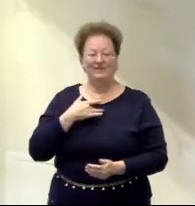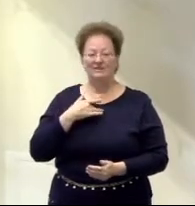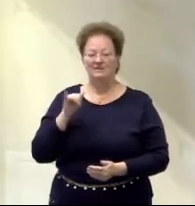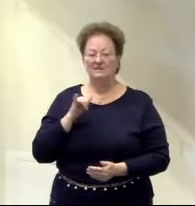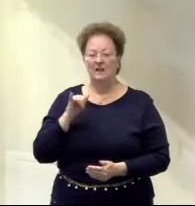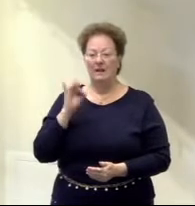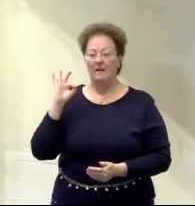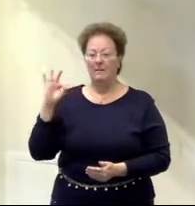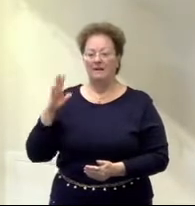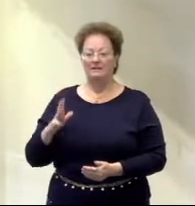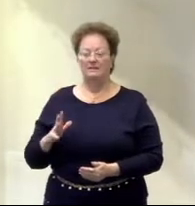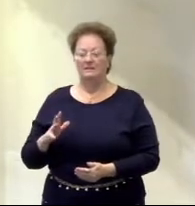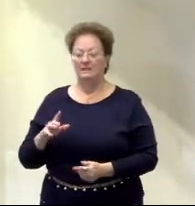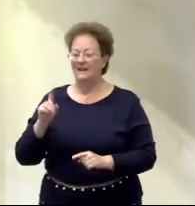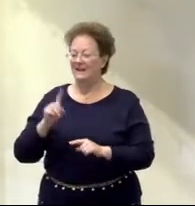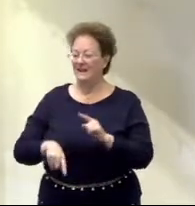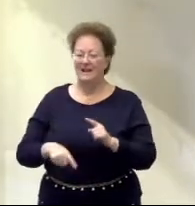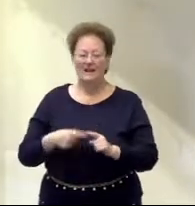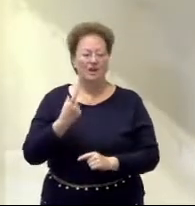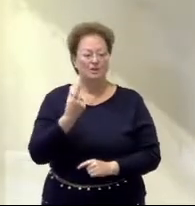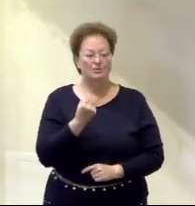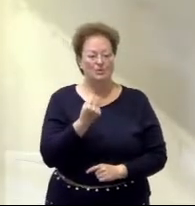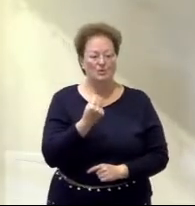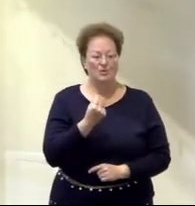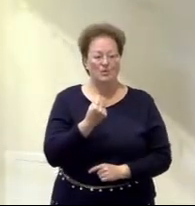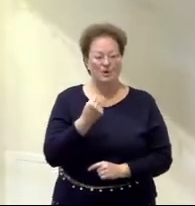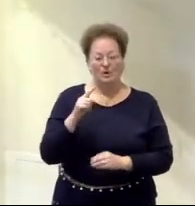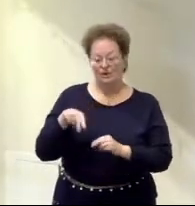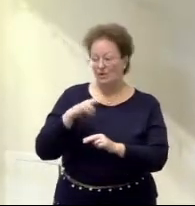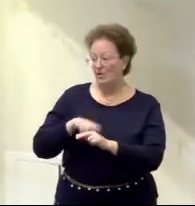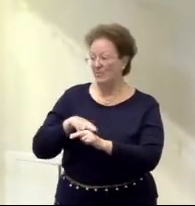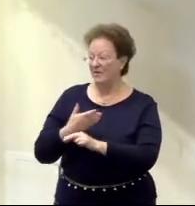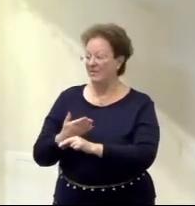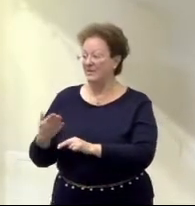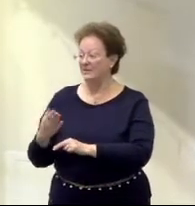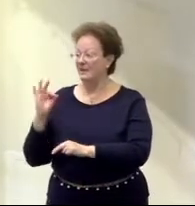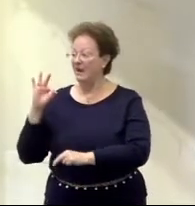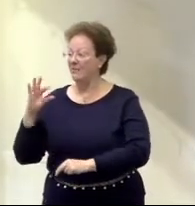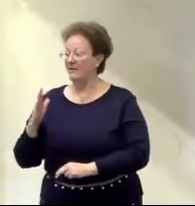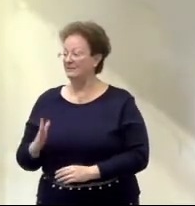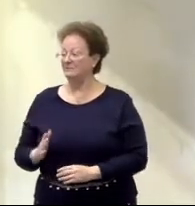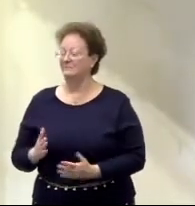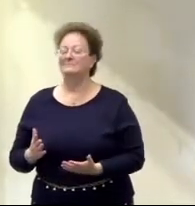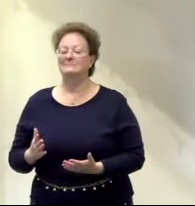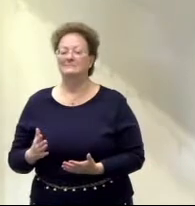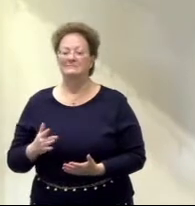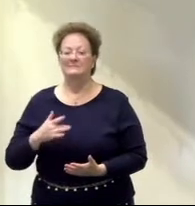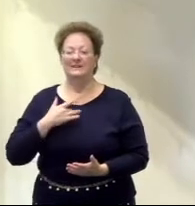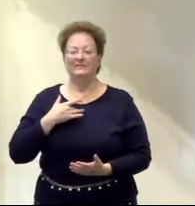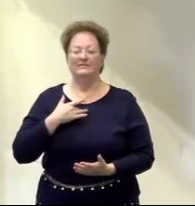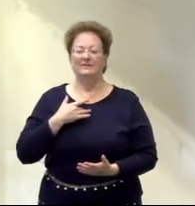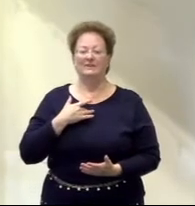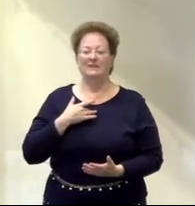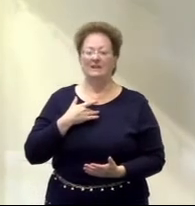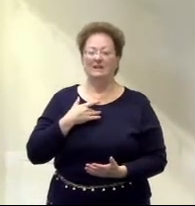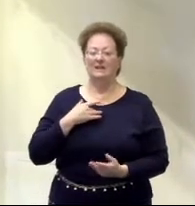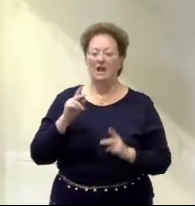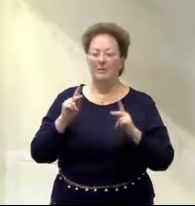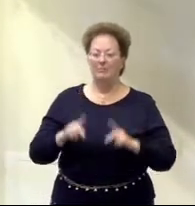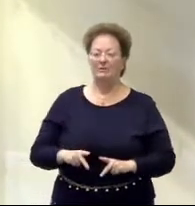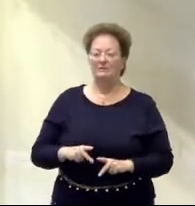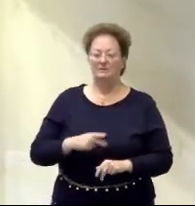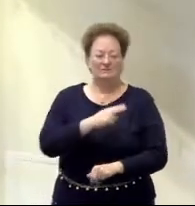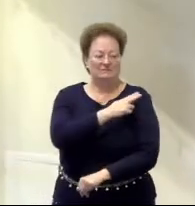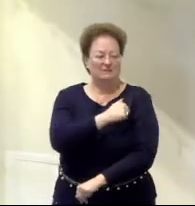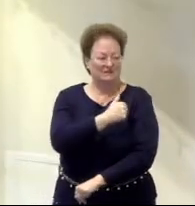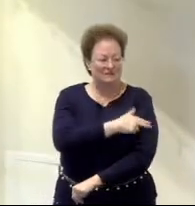That's because I couldn't do the things that a pastor normally does in December. Instead, I felt like a patient who was struggling